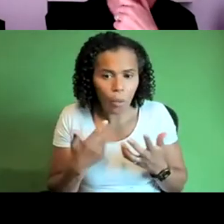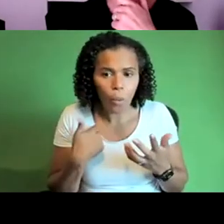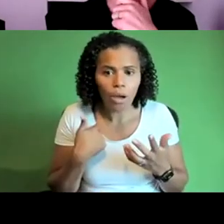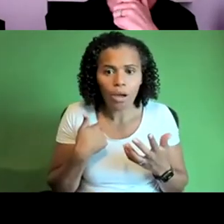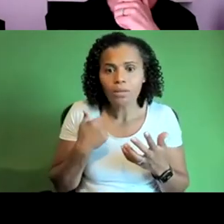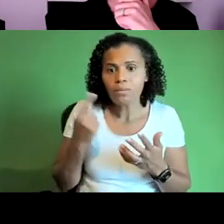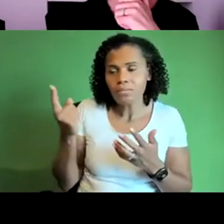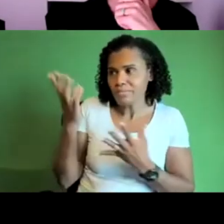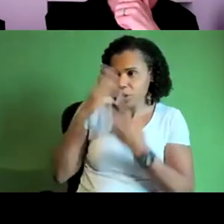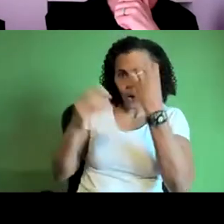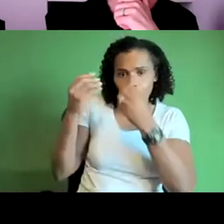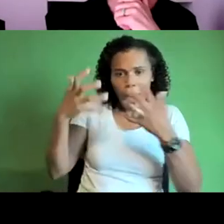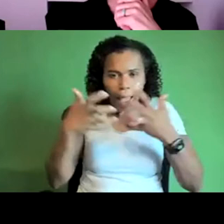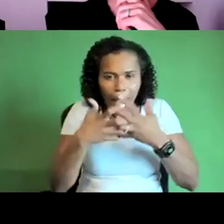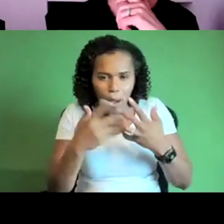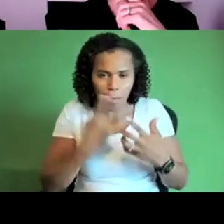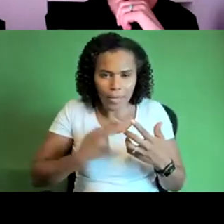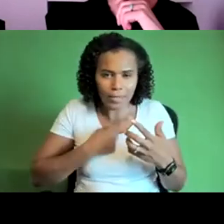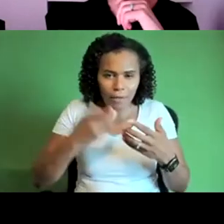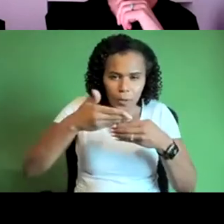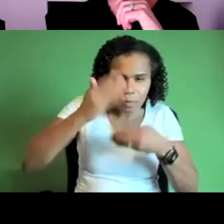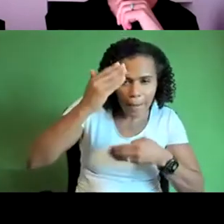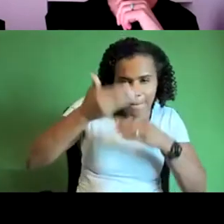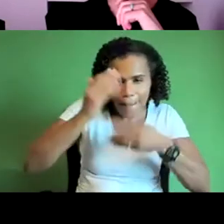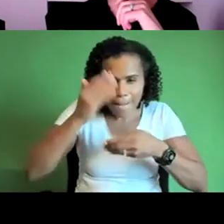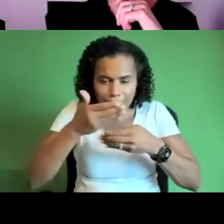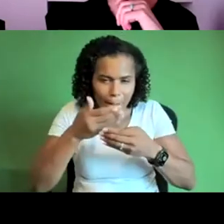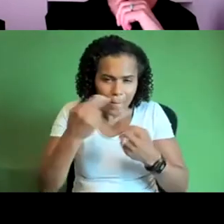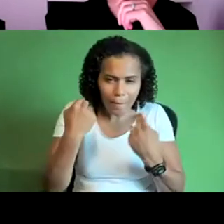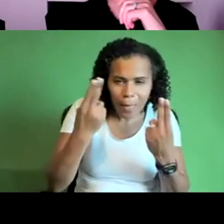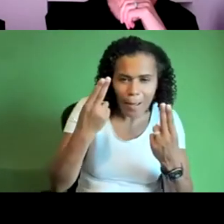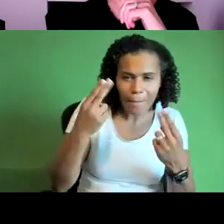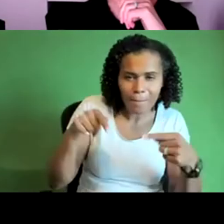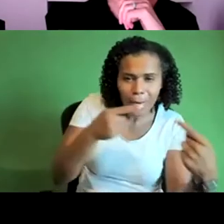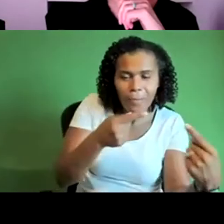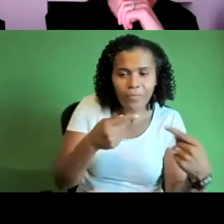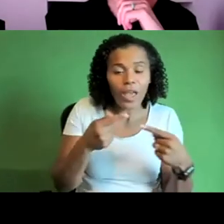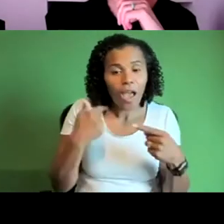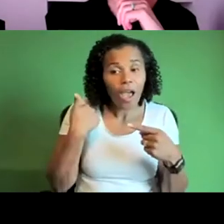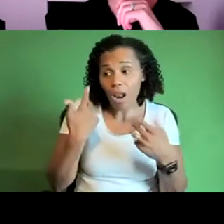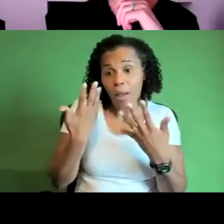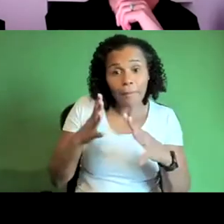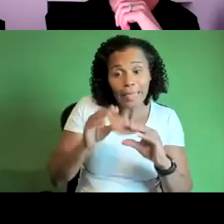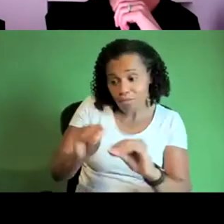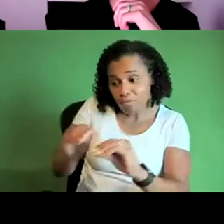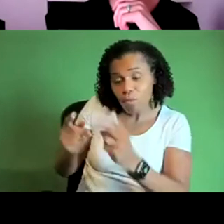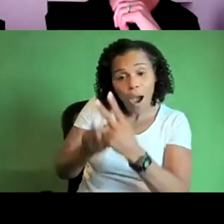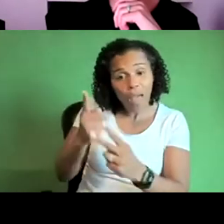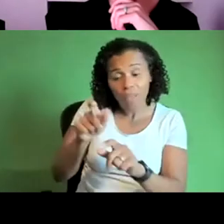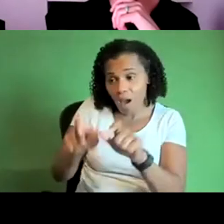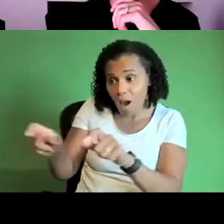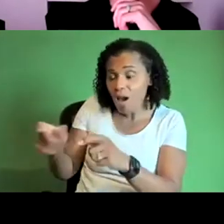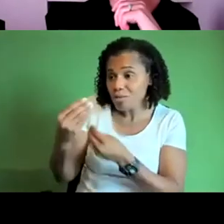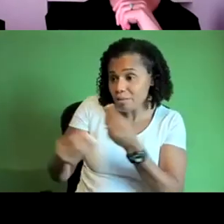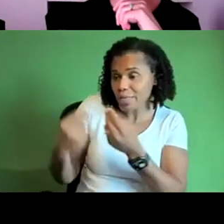mentored and i think it's essential but i'm far more interested these days in actually trying to